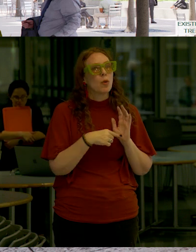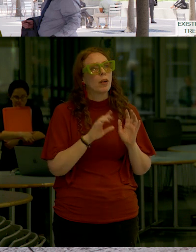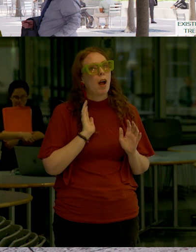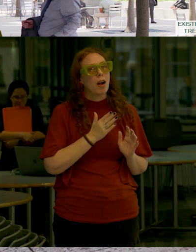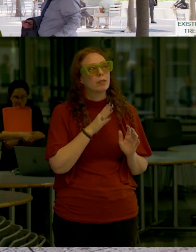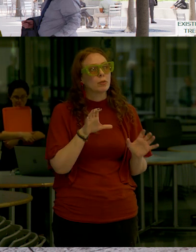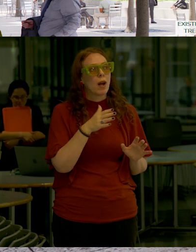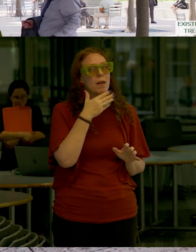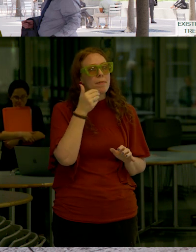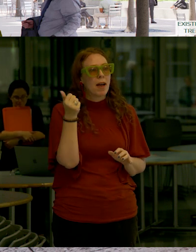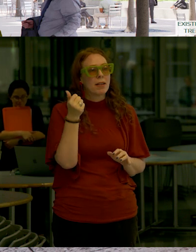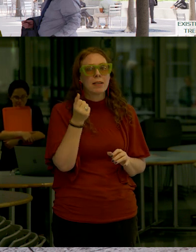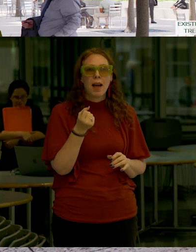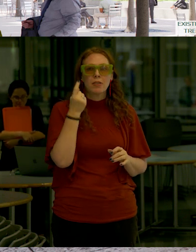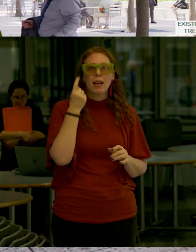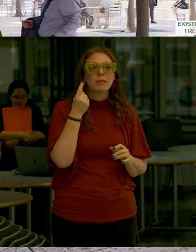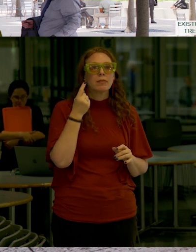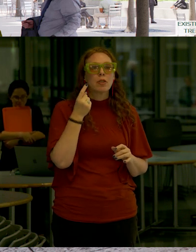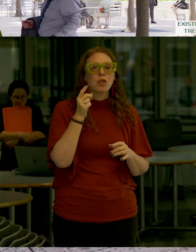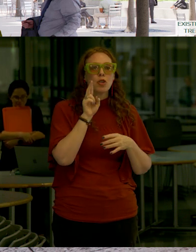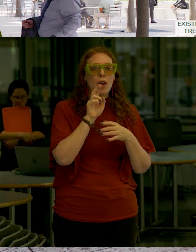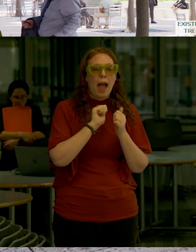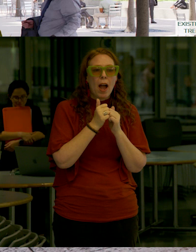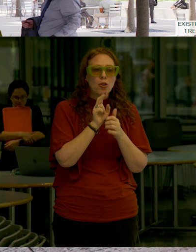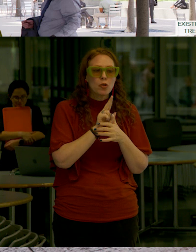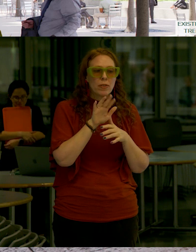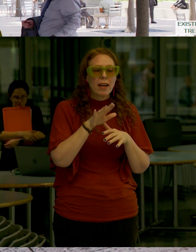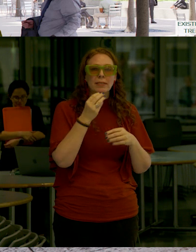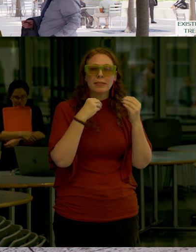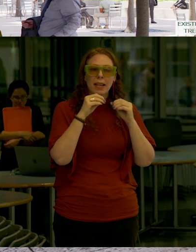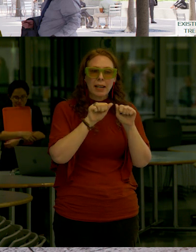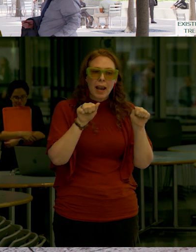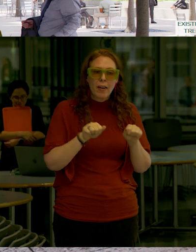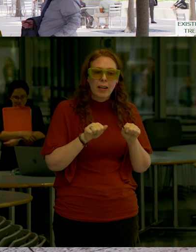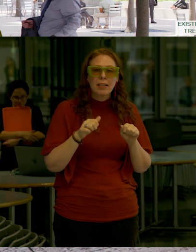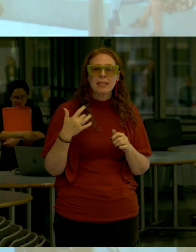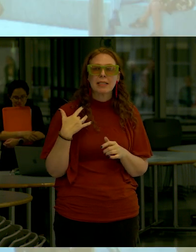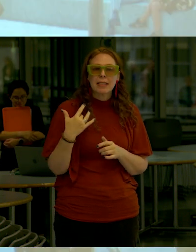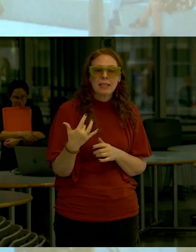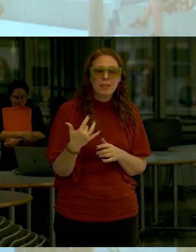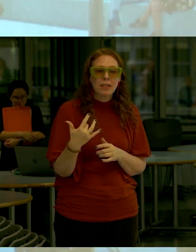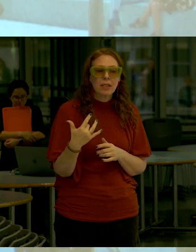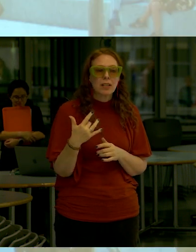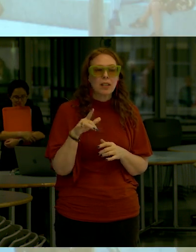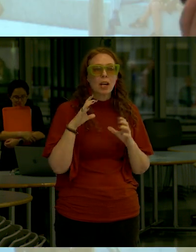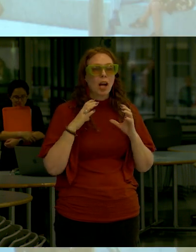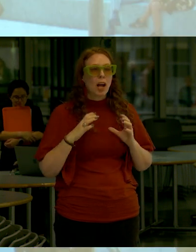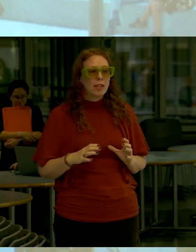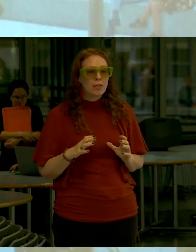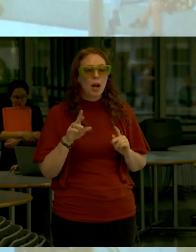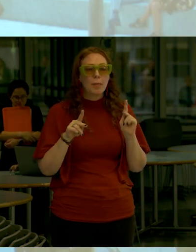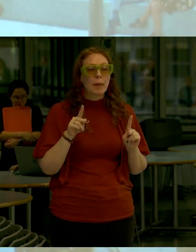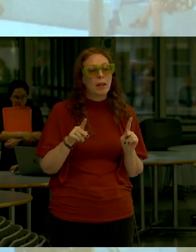to understand the usage of the dining areas and the sensitivity of those customers and